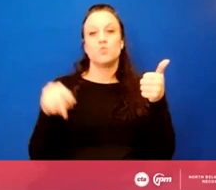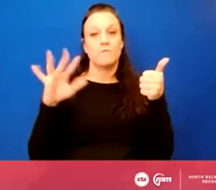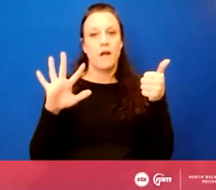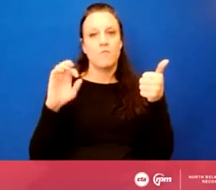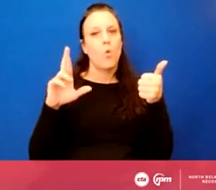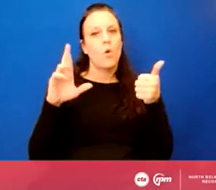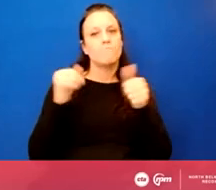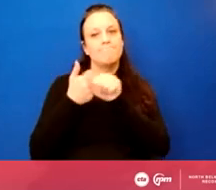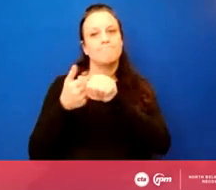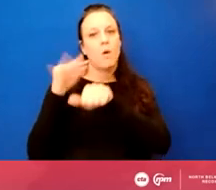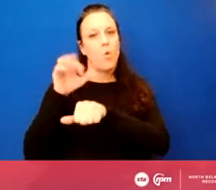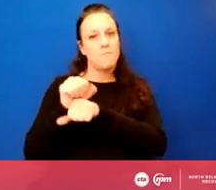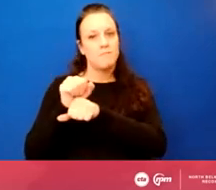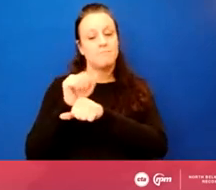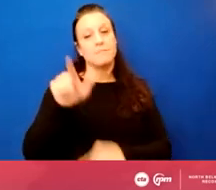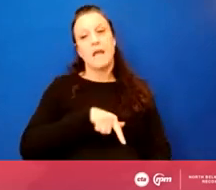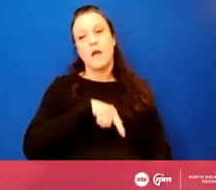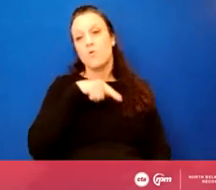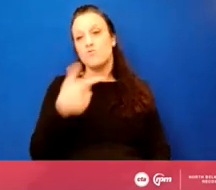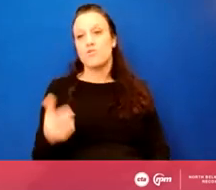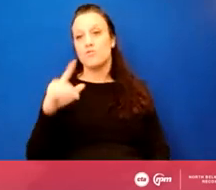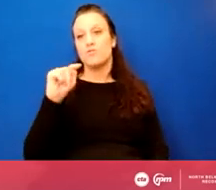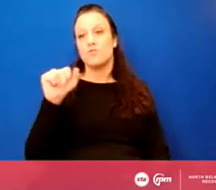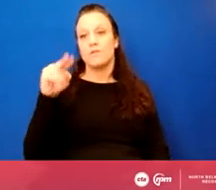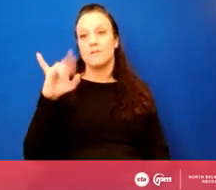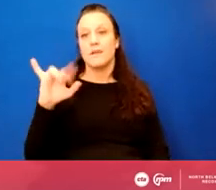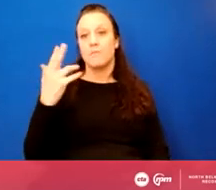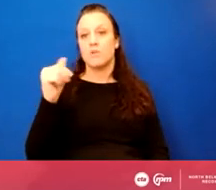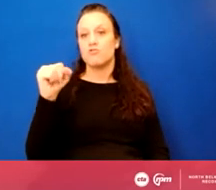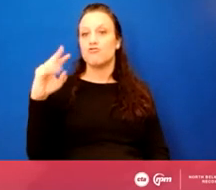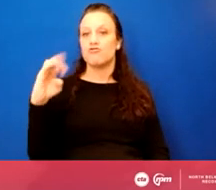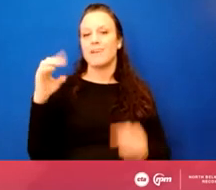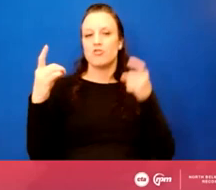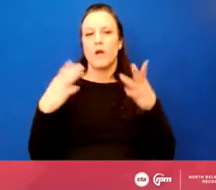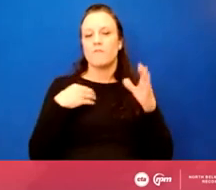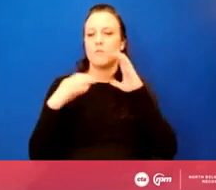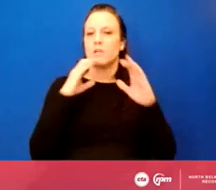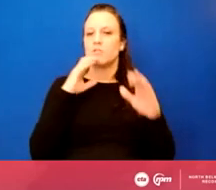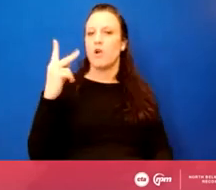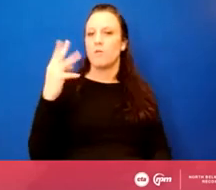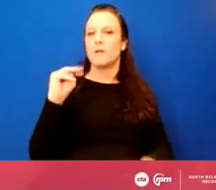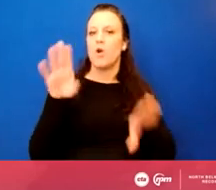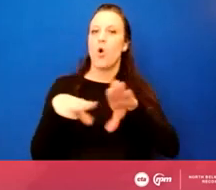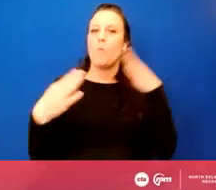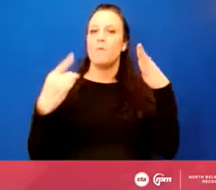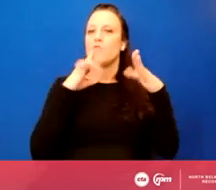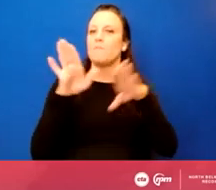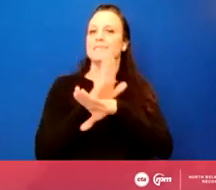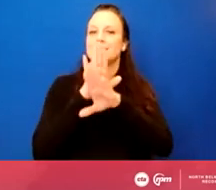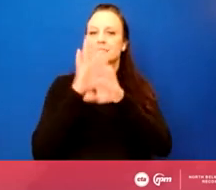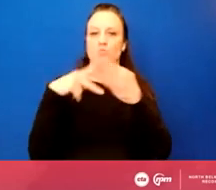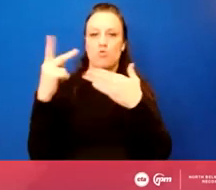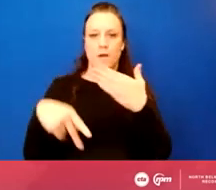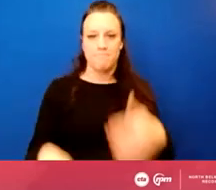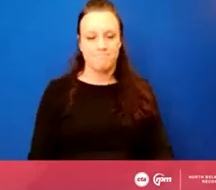or by appointment. So I will now turn this over to Tammy Chase, the Director of Communications for RPM, to talk about our Open for Business program. Thank you.